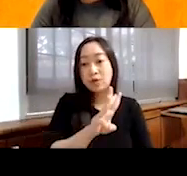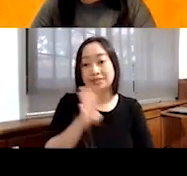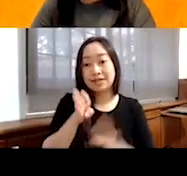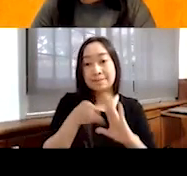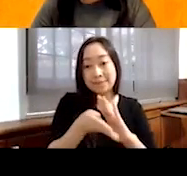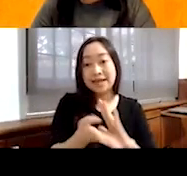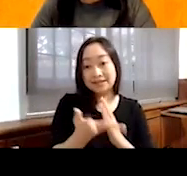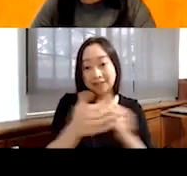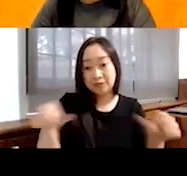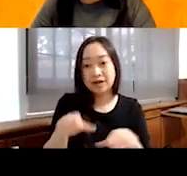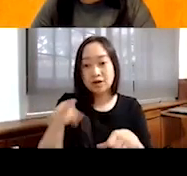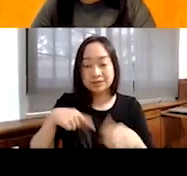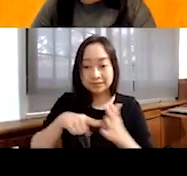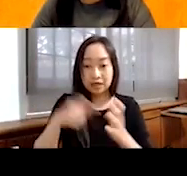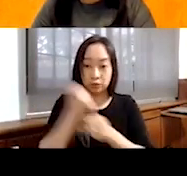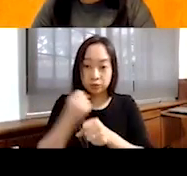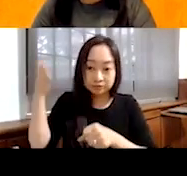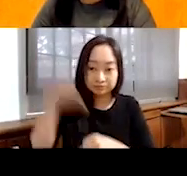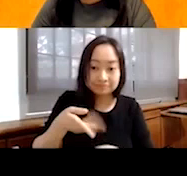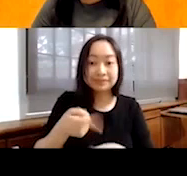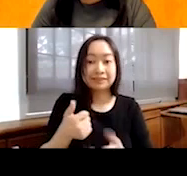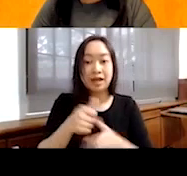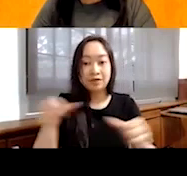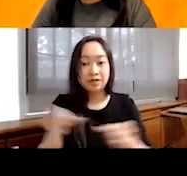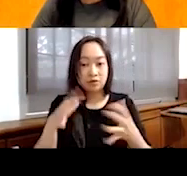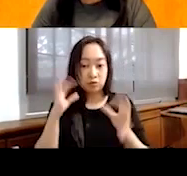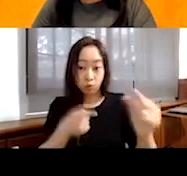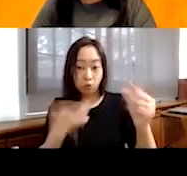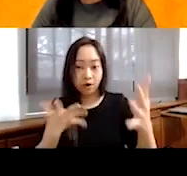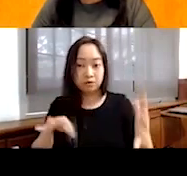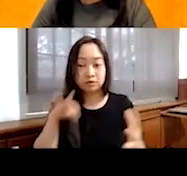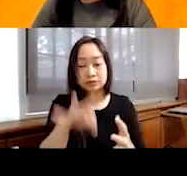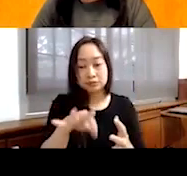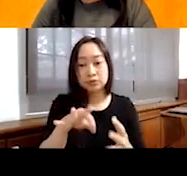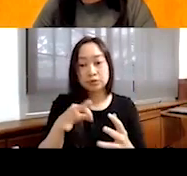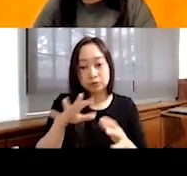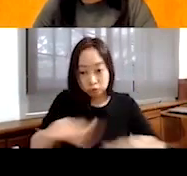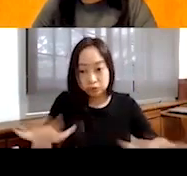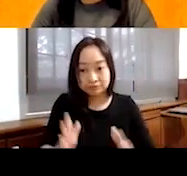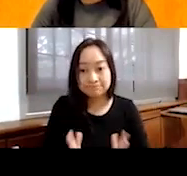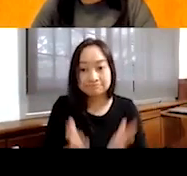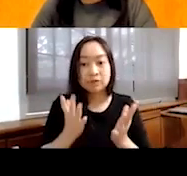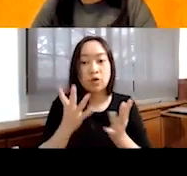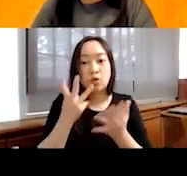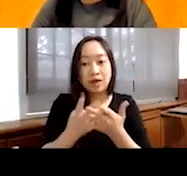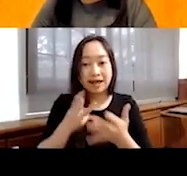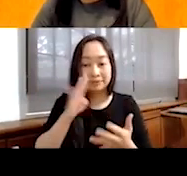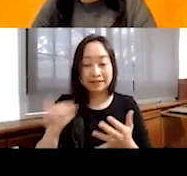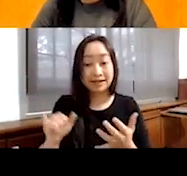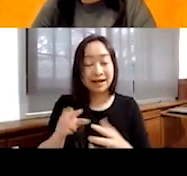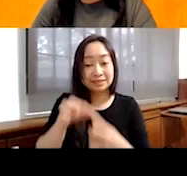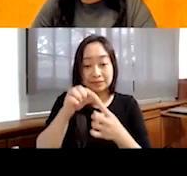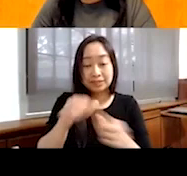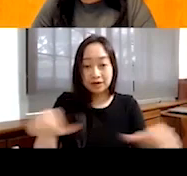We started work in this area with a goal of contributing to the well-being of children, especially in the areas of health,